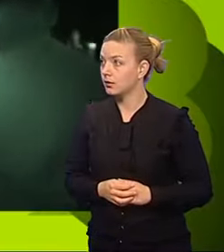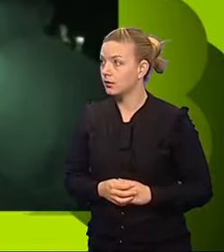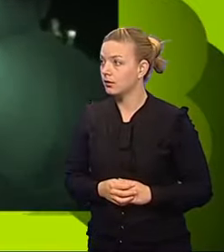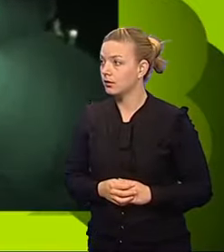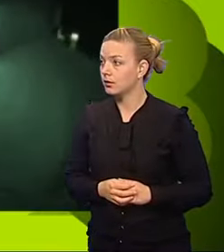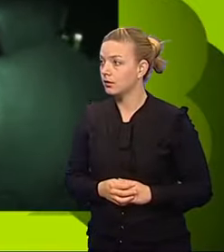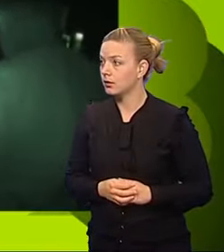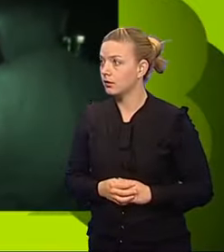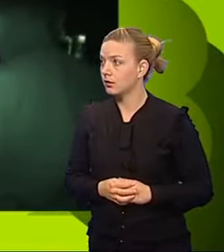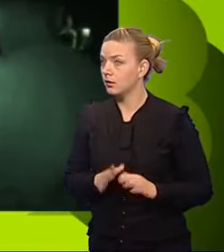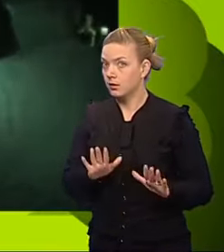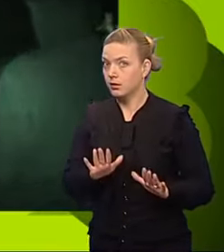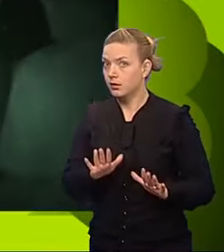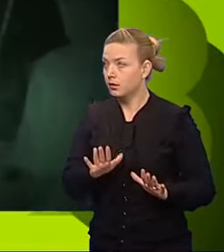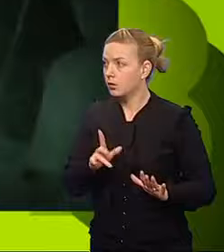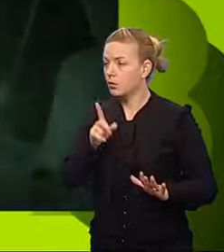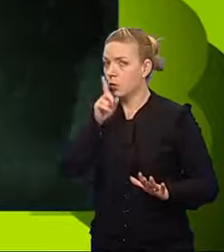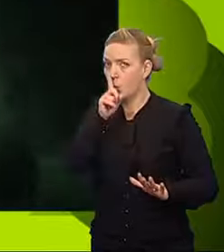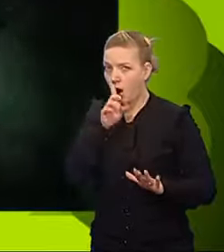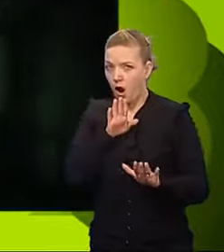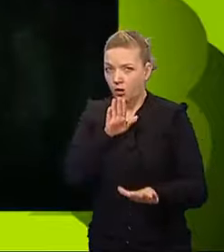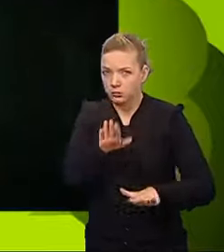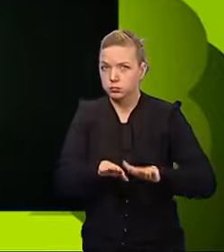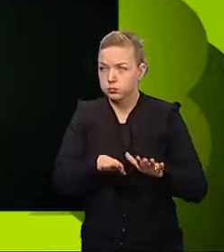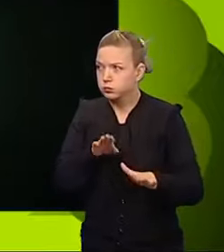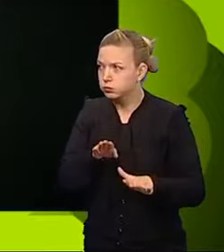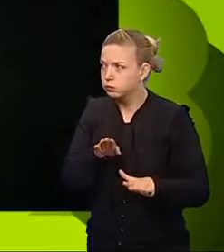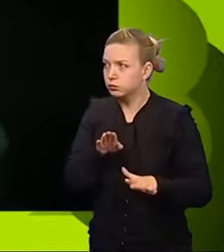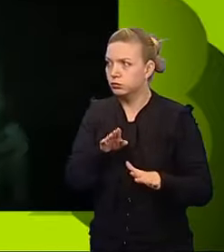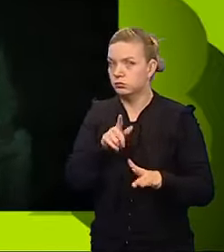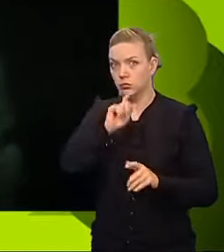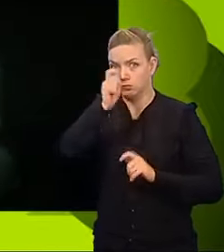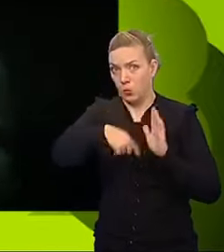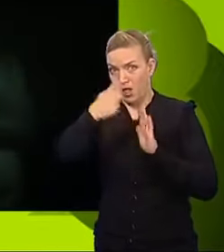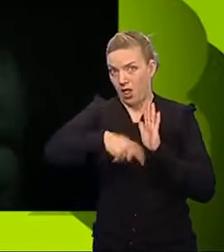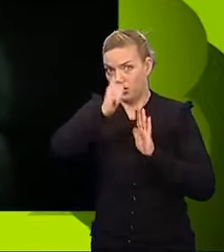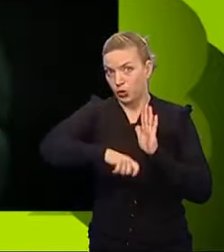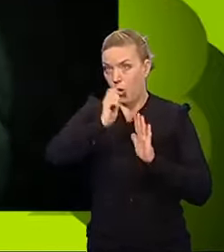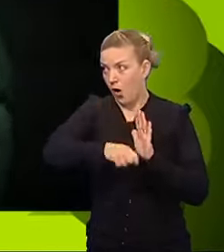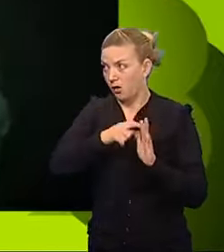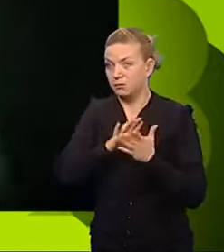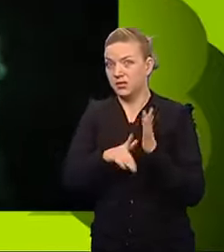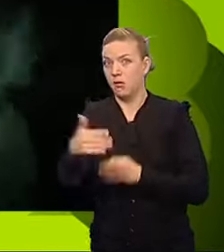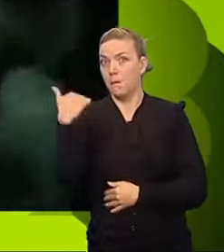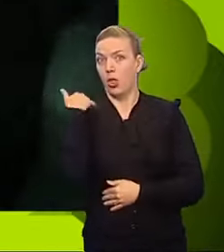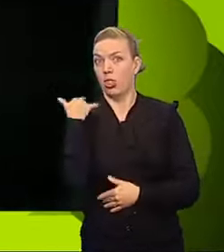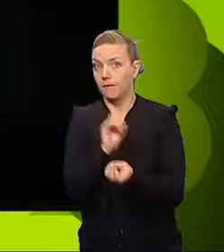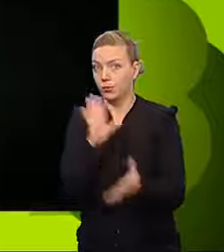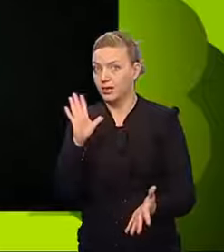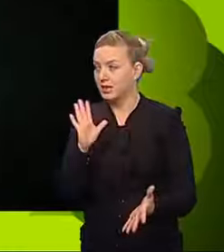Wait! Now quietly over to the cage. Turn the wheel. Release the botherers.